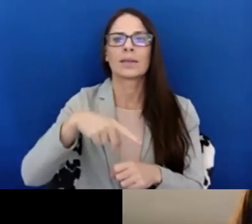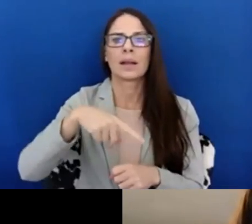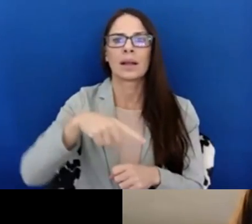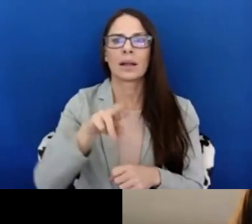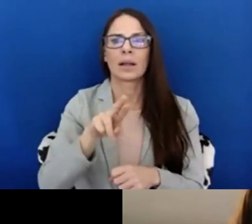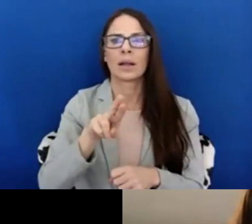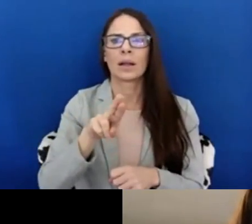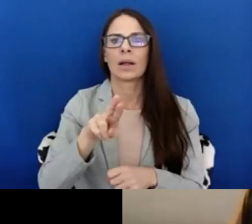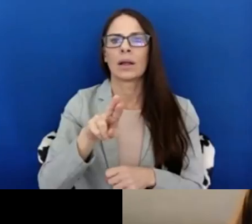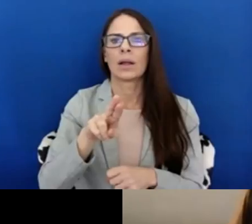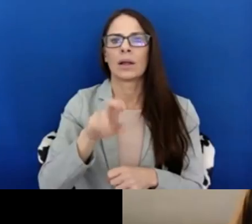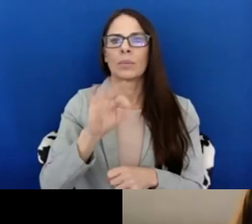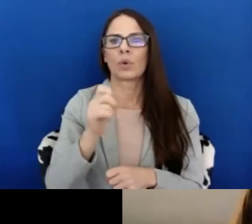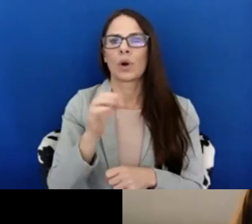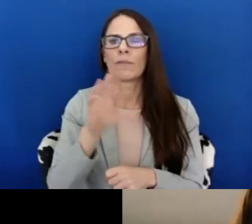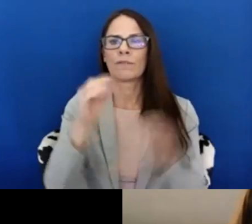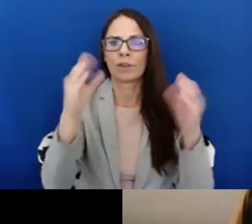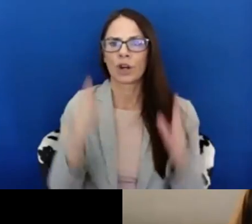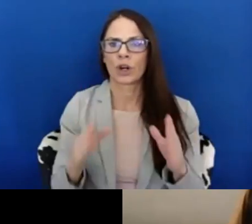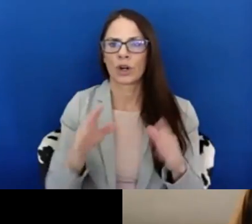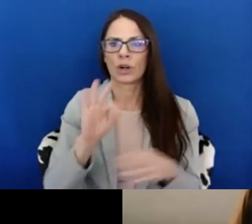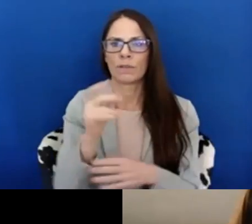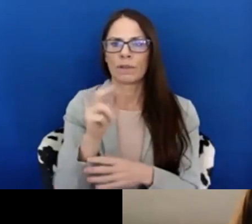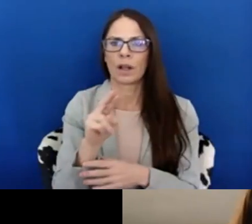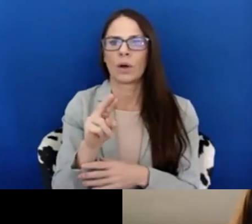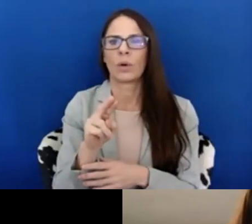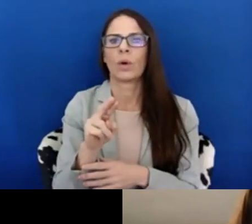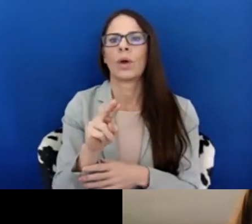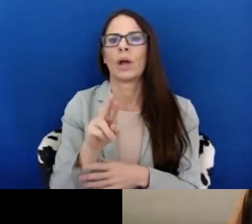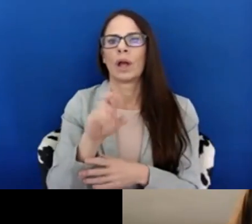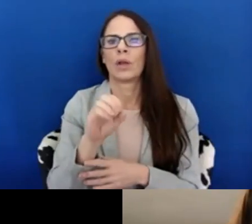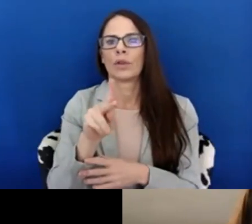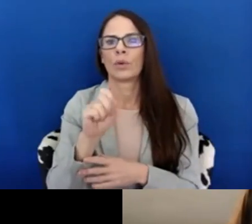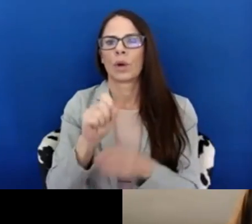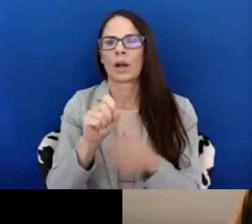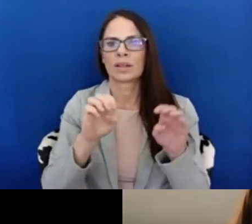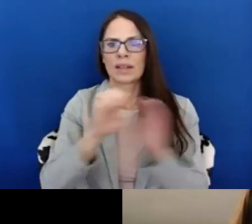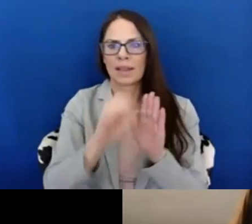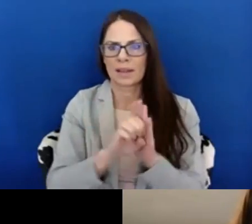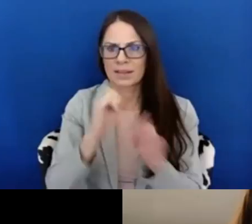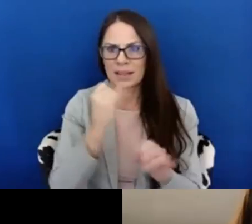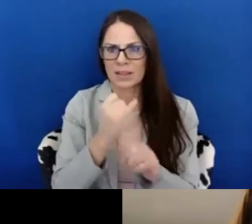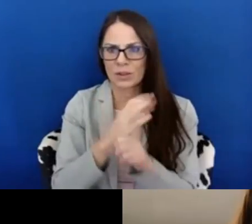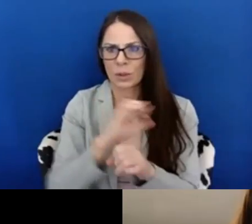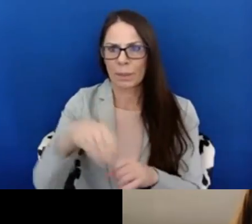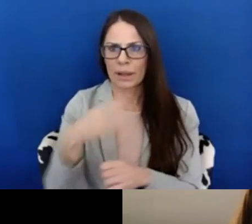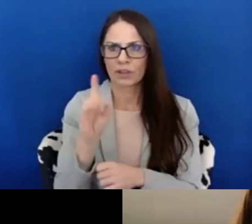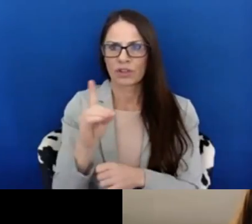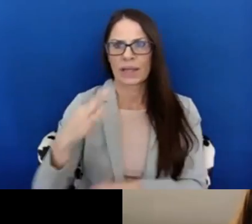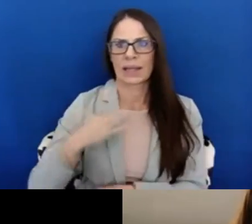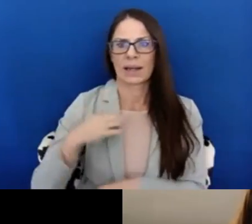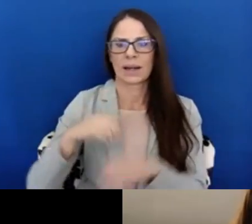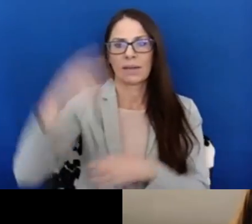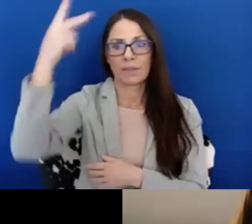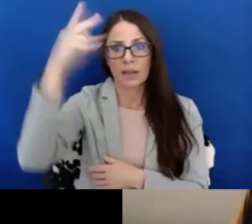at the rock ethics Institute and a PhD candidate in philosophy and in women's